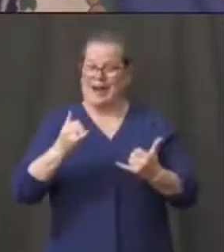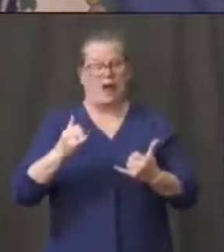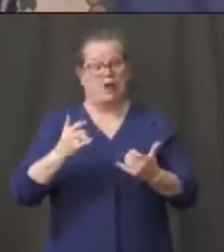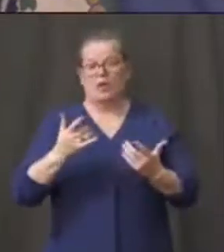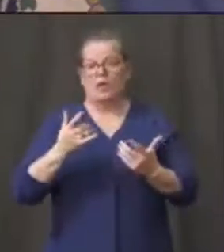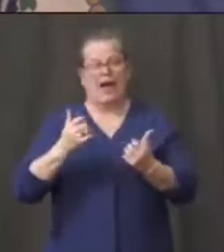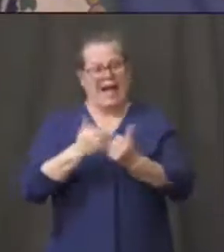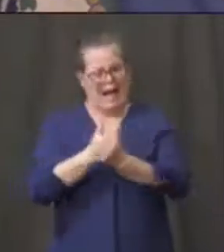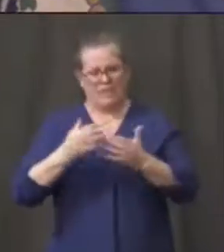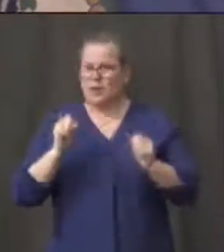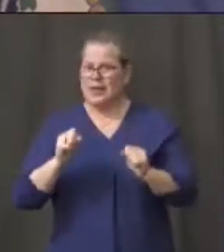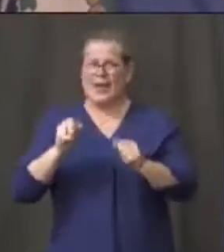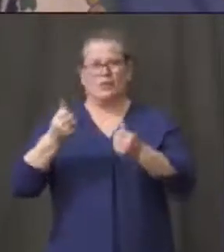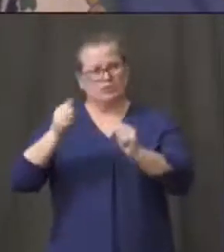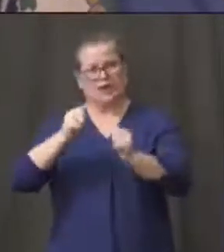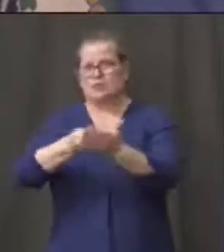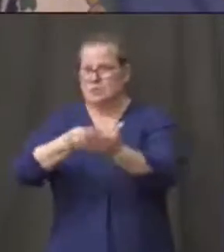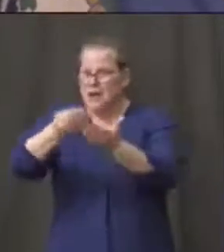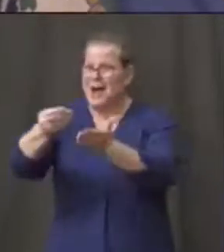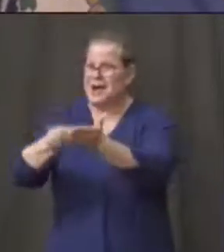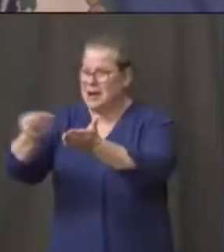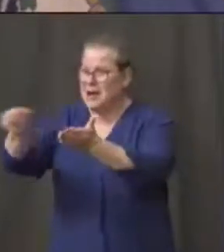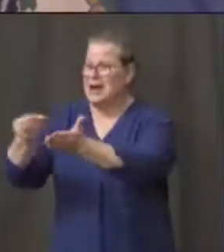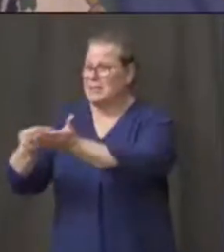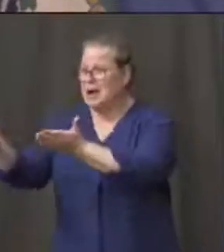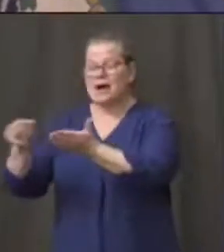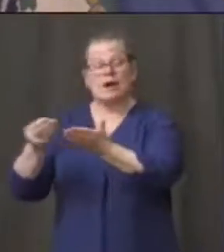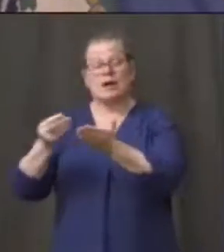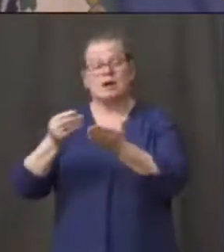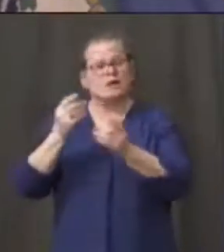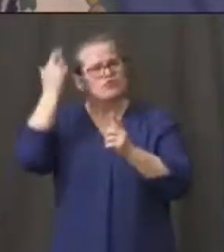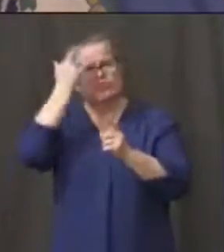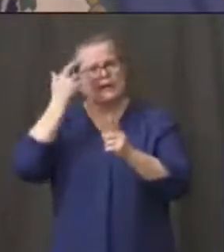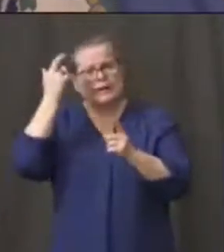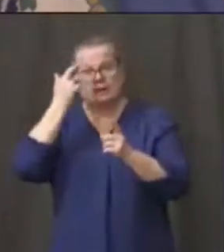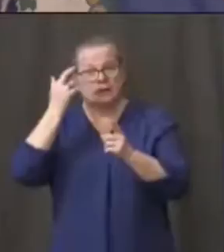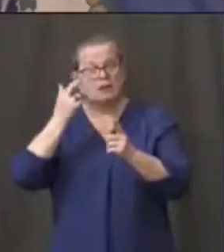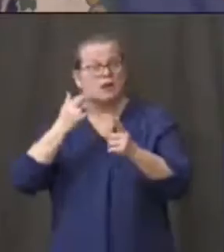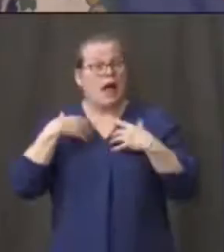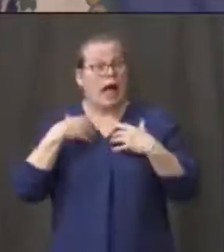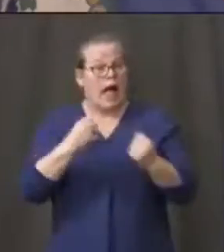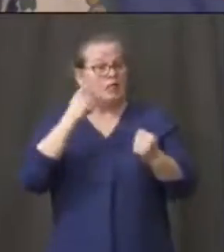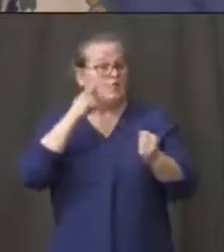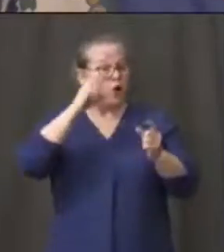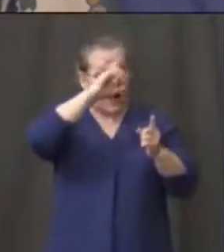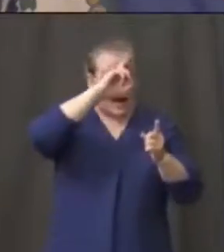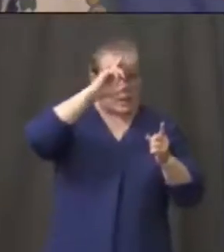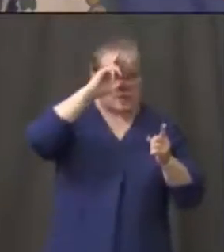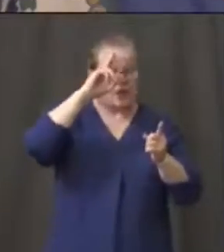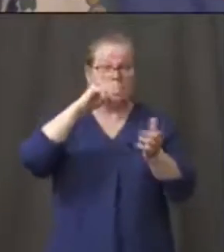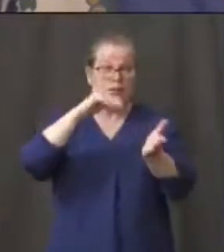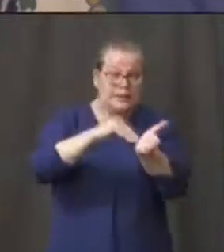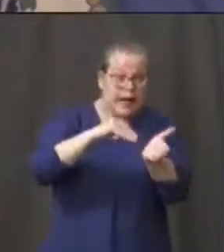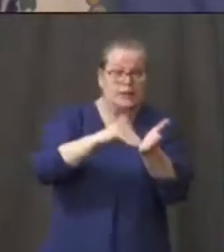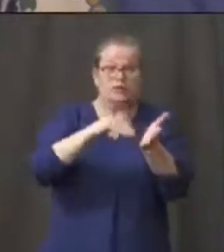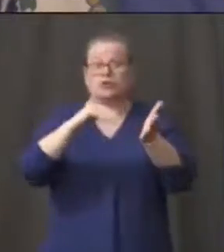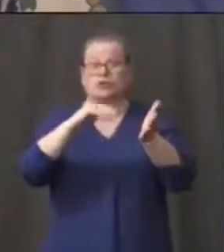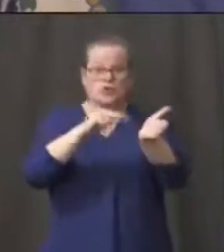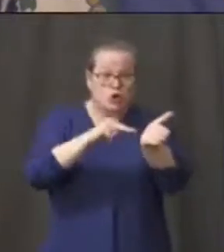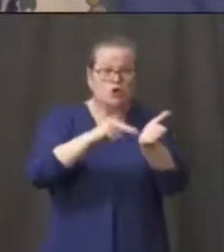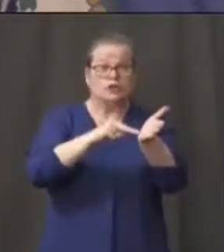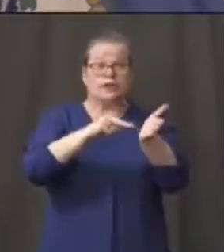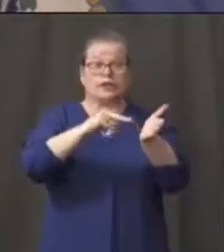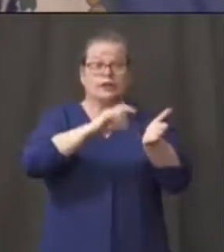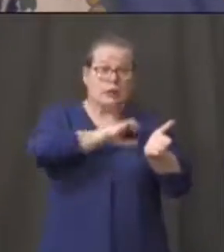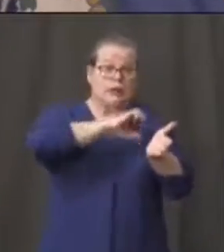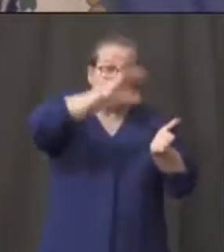can to buy the PPE where we need it. It's not just for the health of the frontline workers. It's for the health of our greater community right now. It's part of